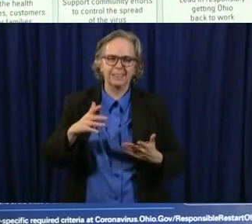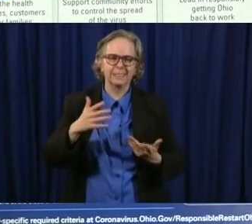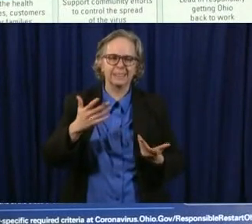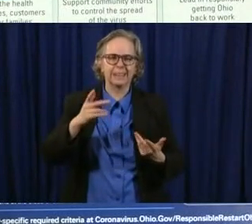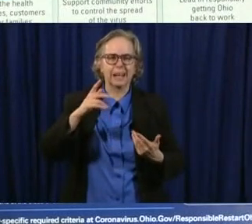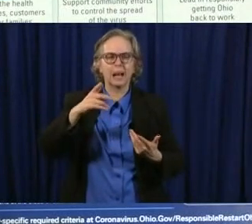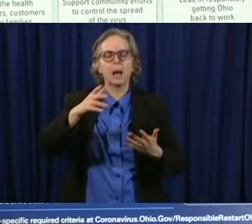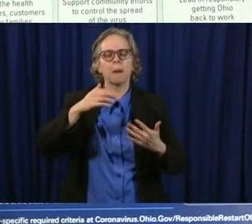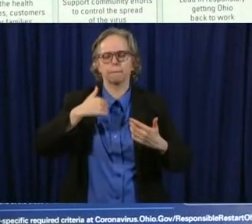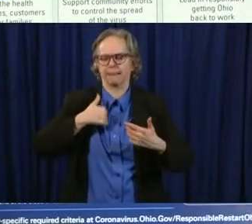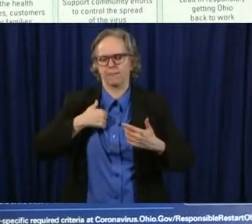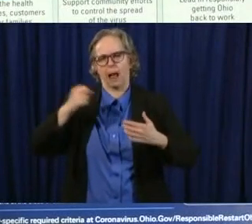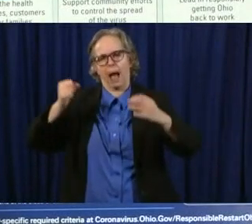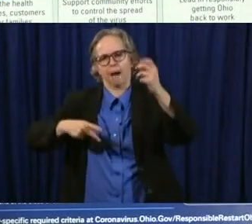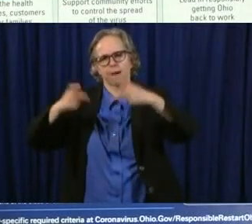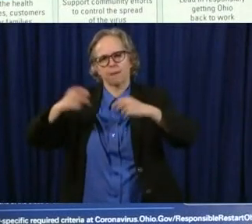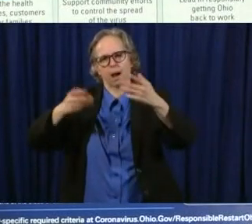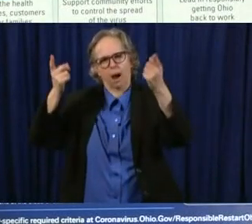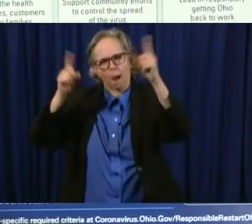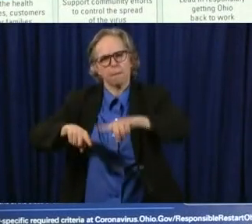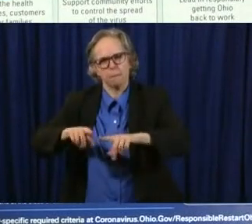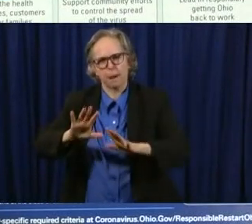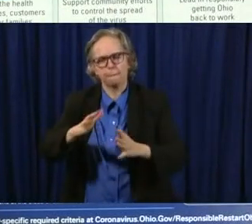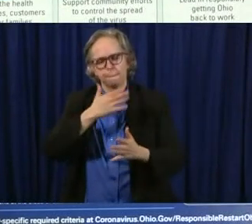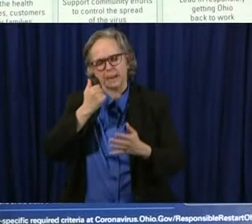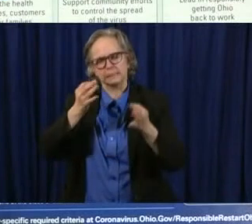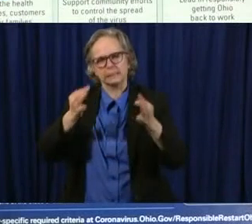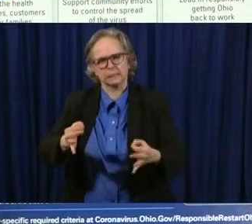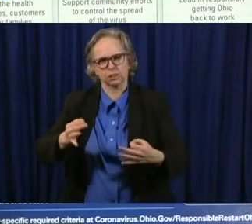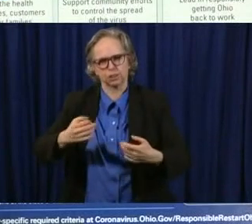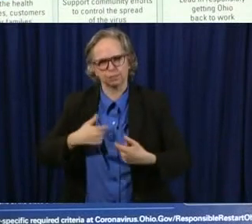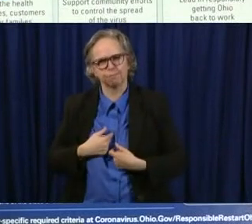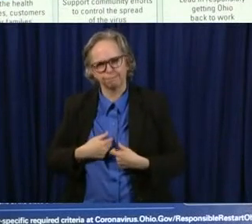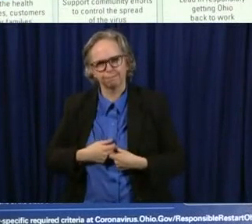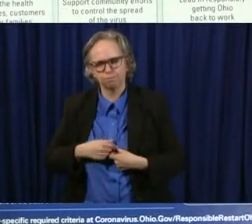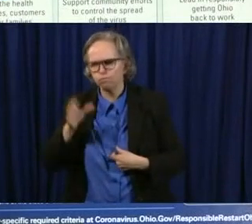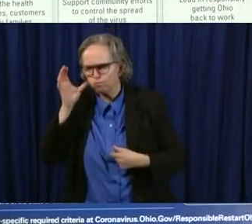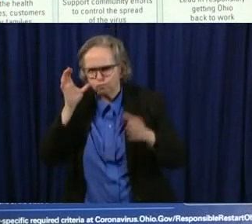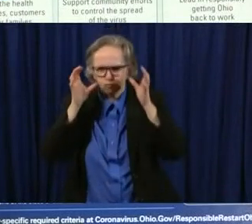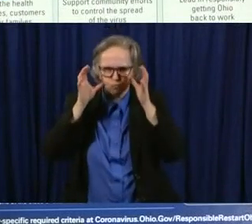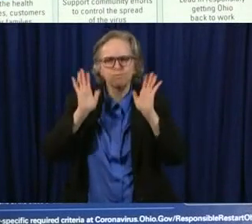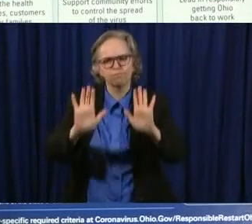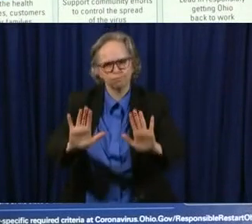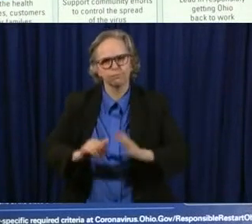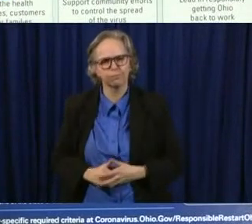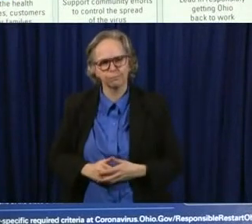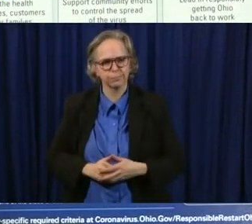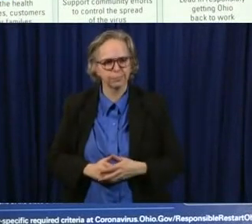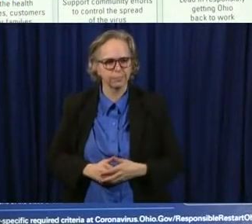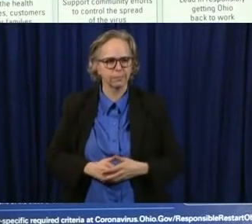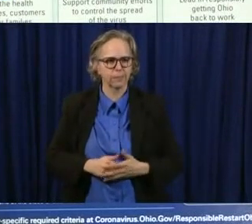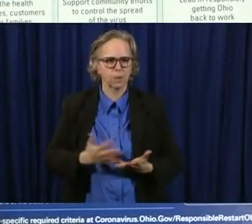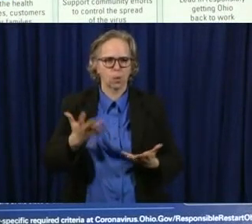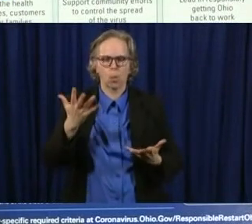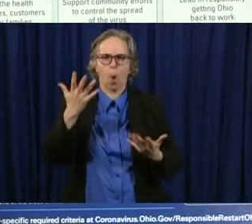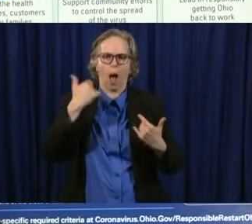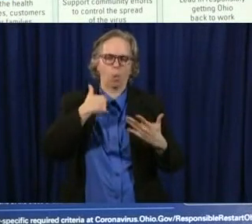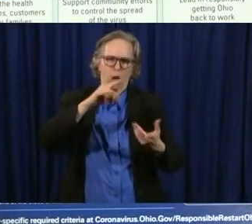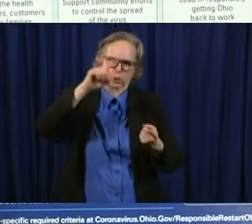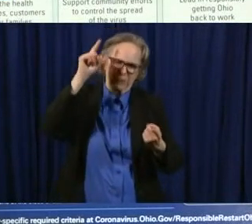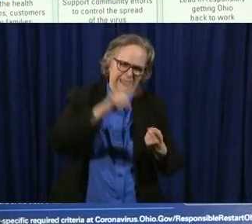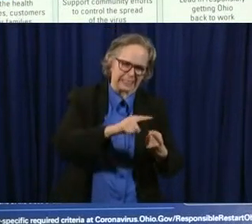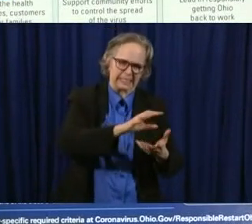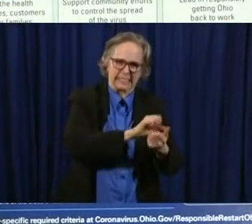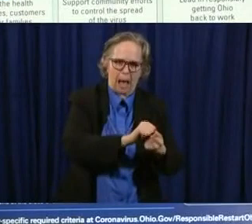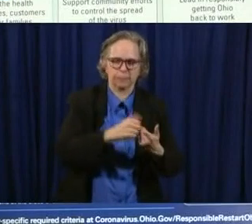spot that is is most likely uh to cause less damage more likely to cause good but uh it's